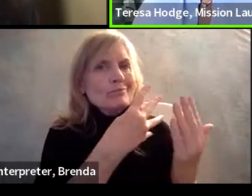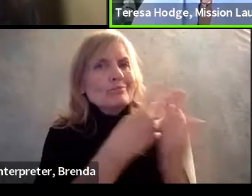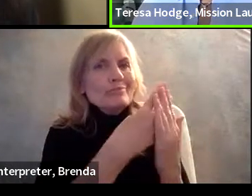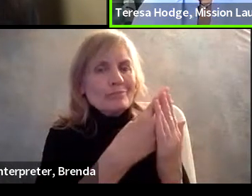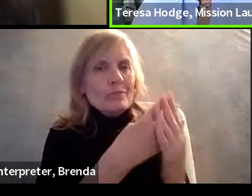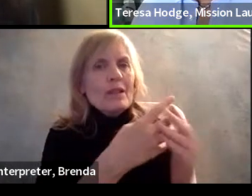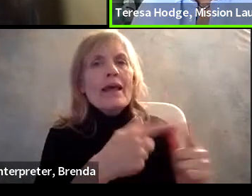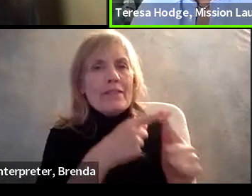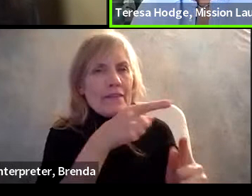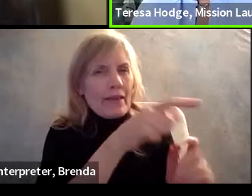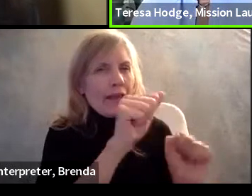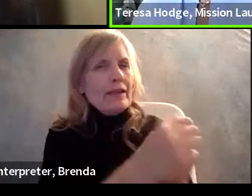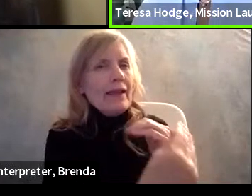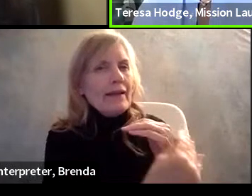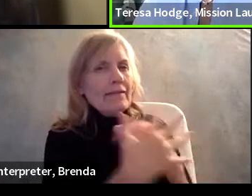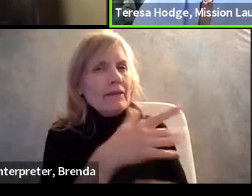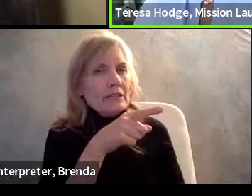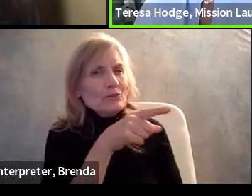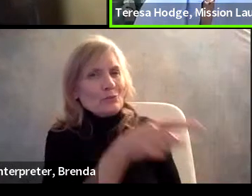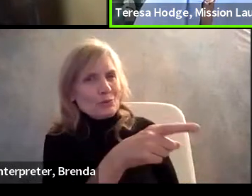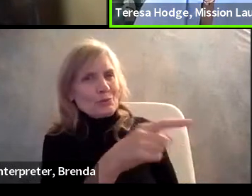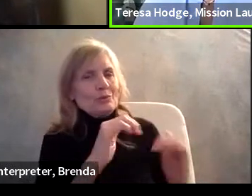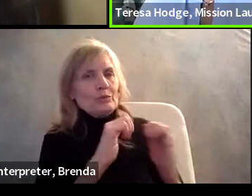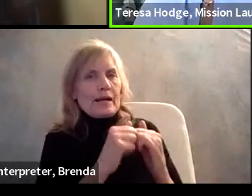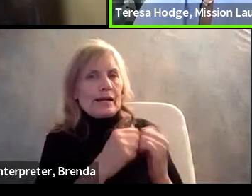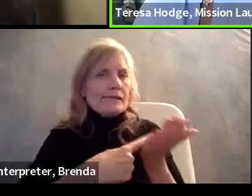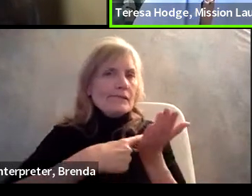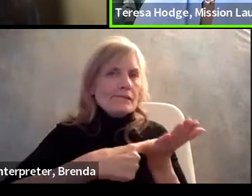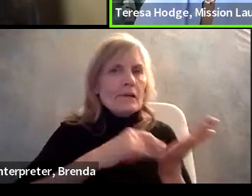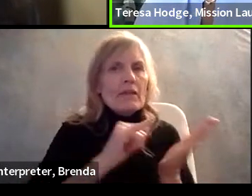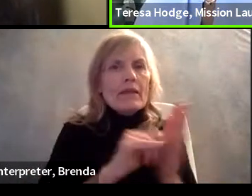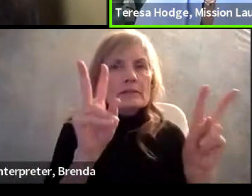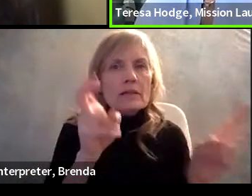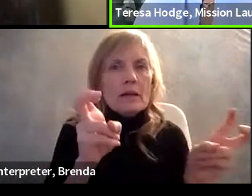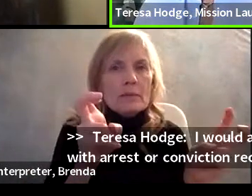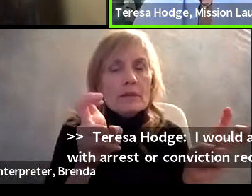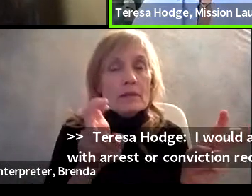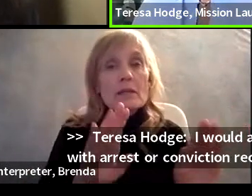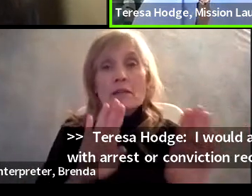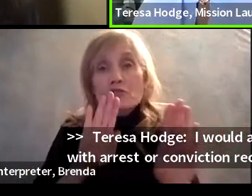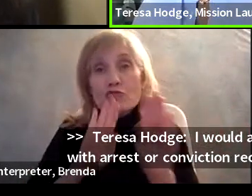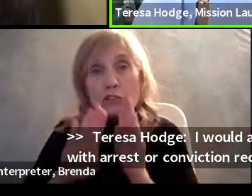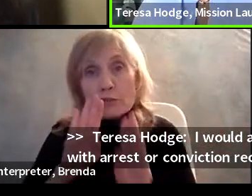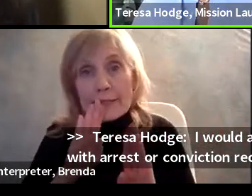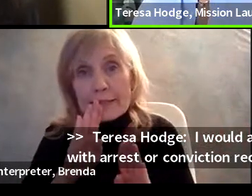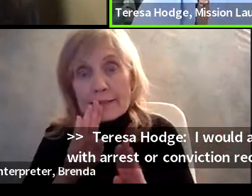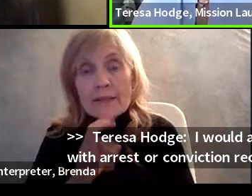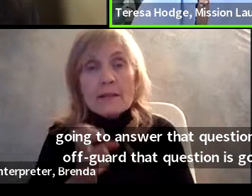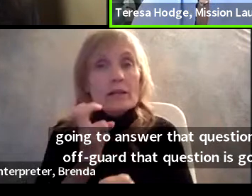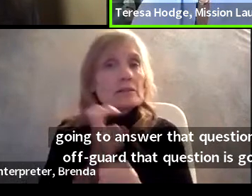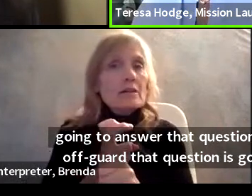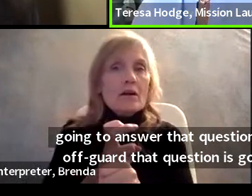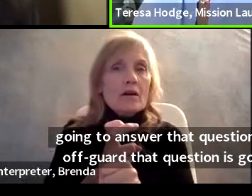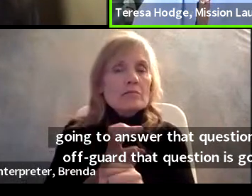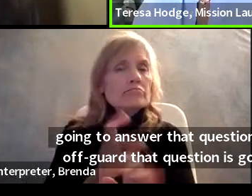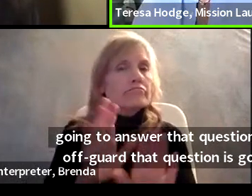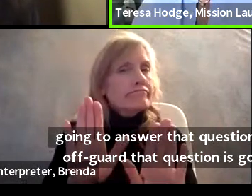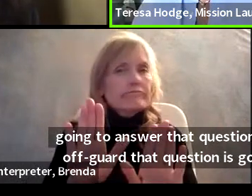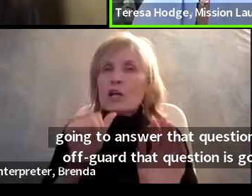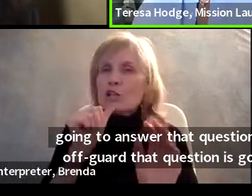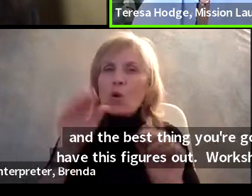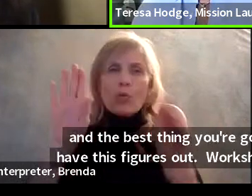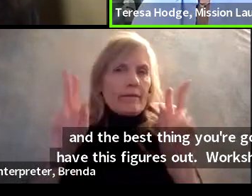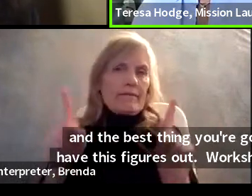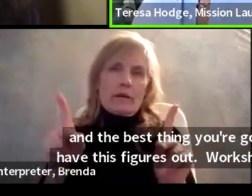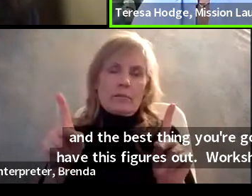to kind of help you go through that process. You know, it's frustrating, it's hard, but don't give up, um, do your homework, talk